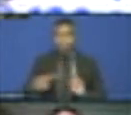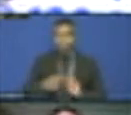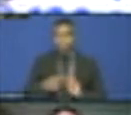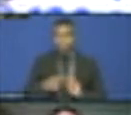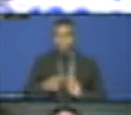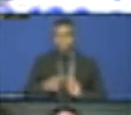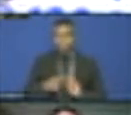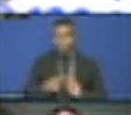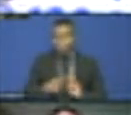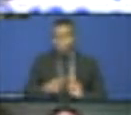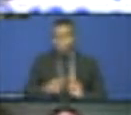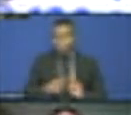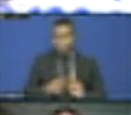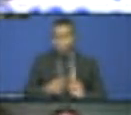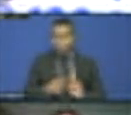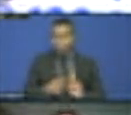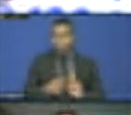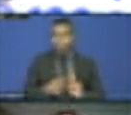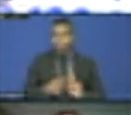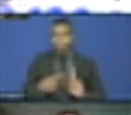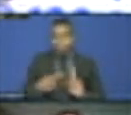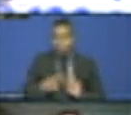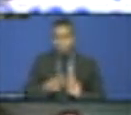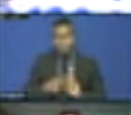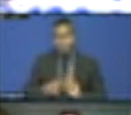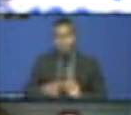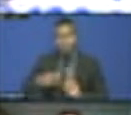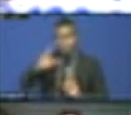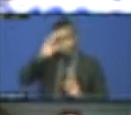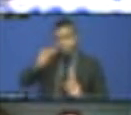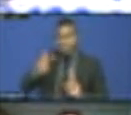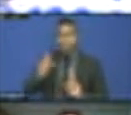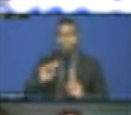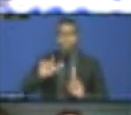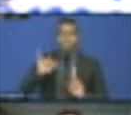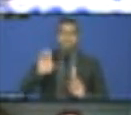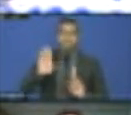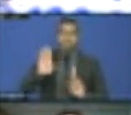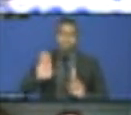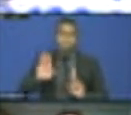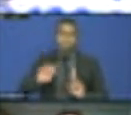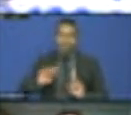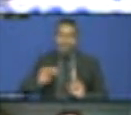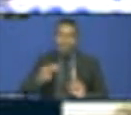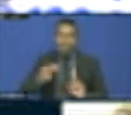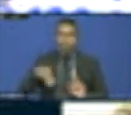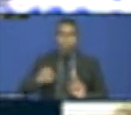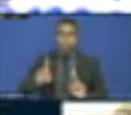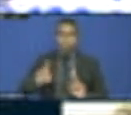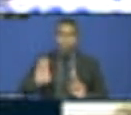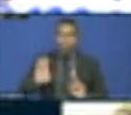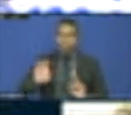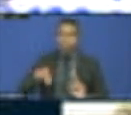Kianifing Municipality in the Gambia. I had the honor of having a discussion with him this morning, really incredible innovations